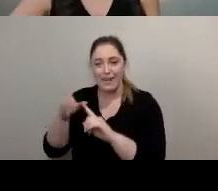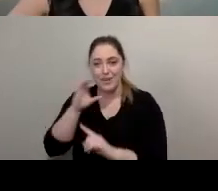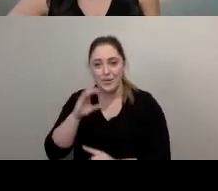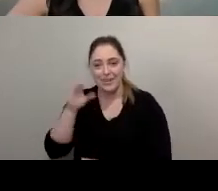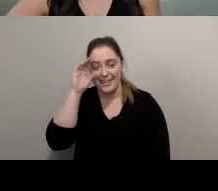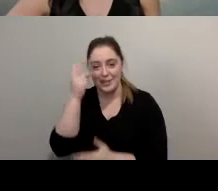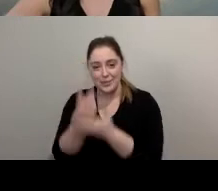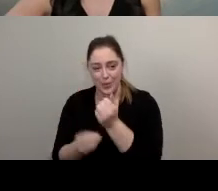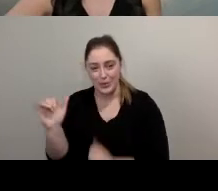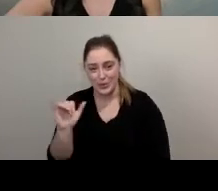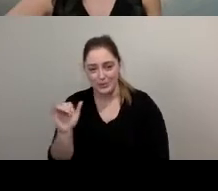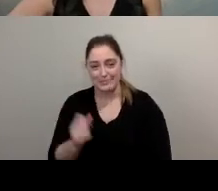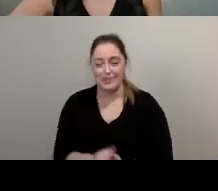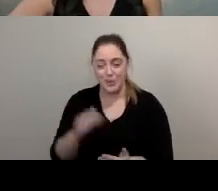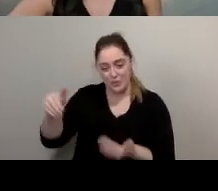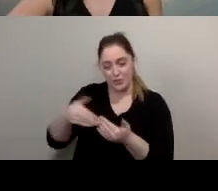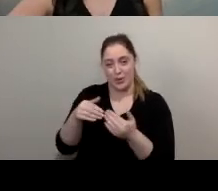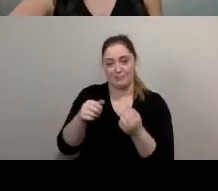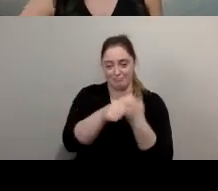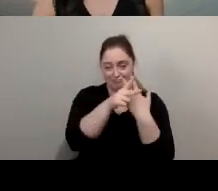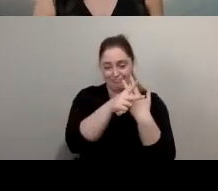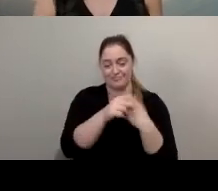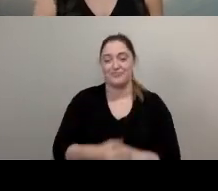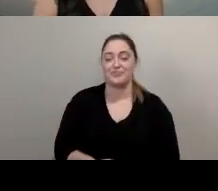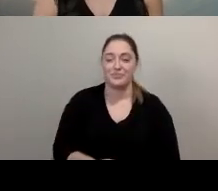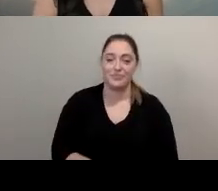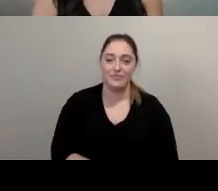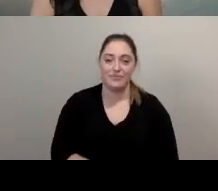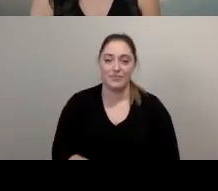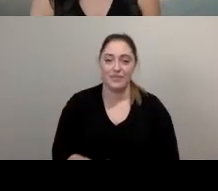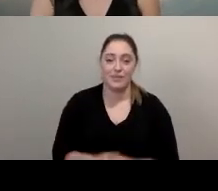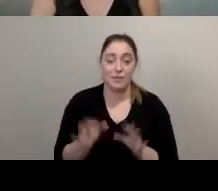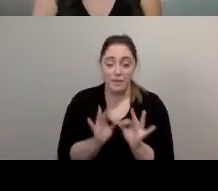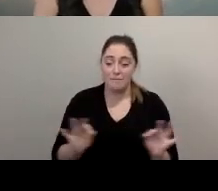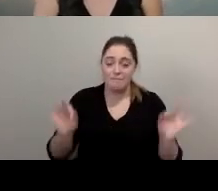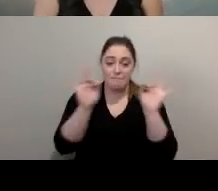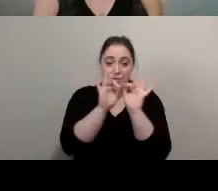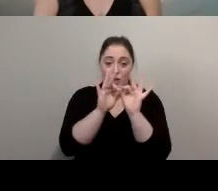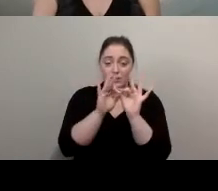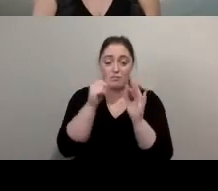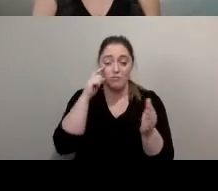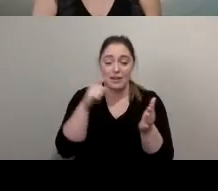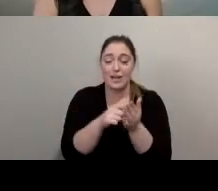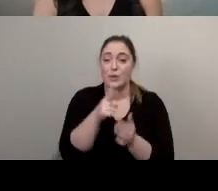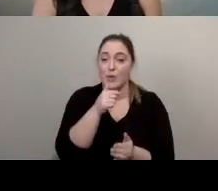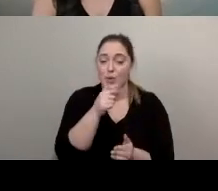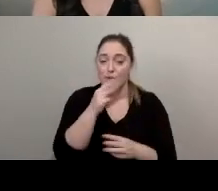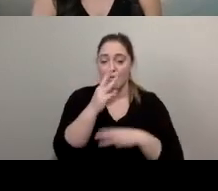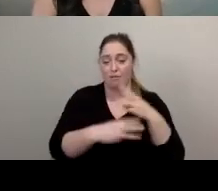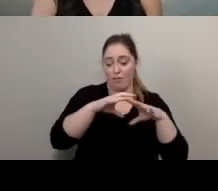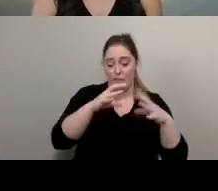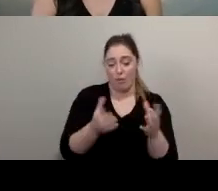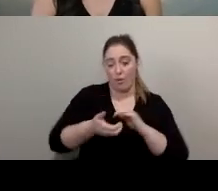want them here to join us also and it's very important for us to acknowledge our global and our local partners so i'd like to do that